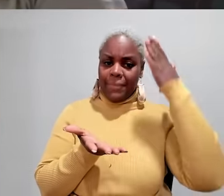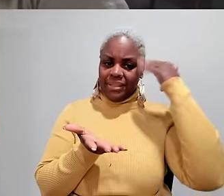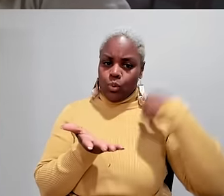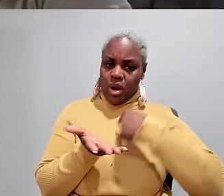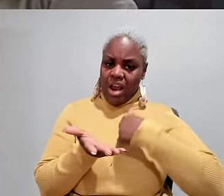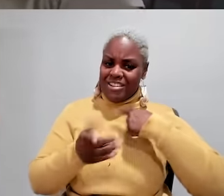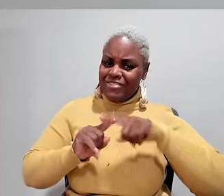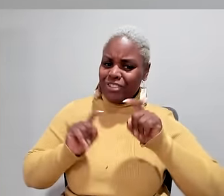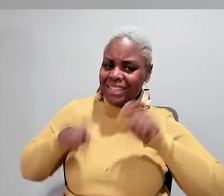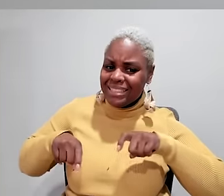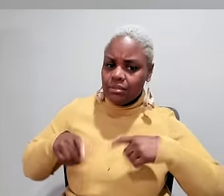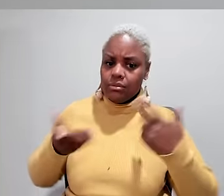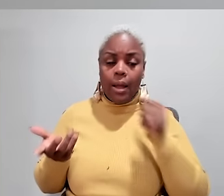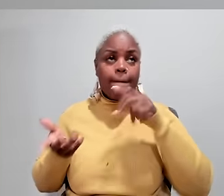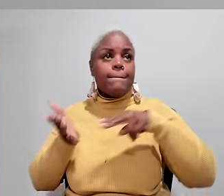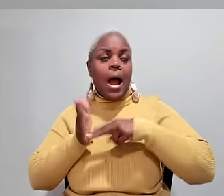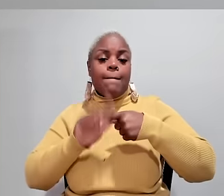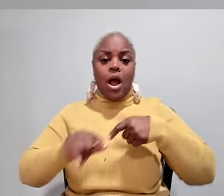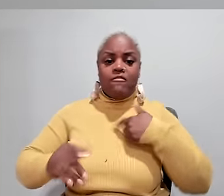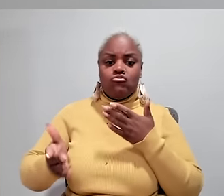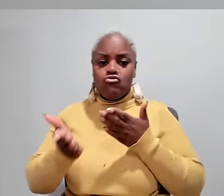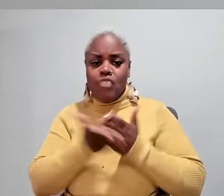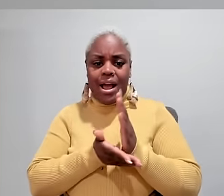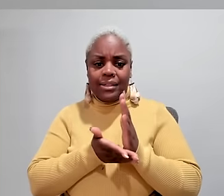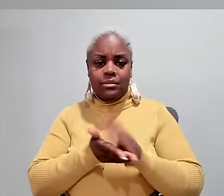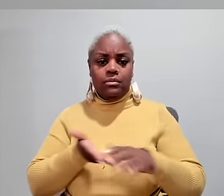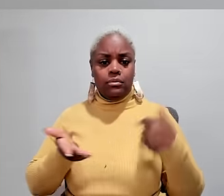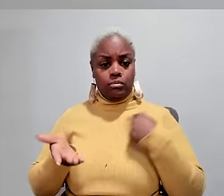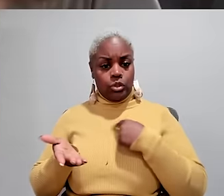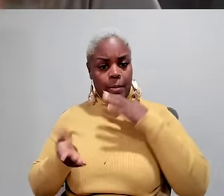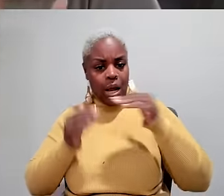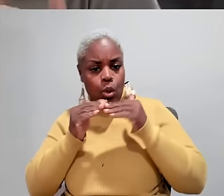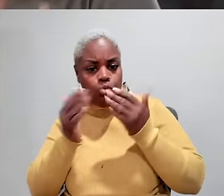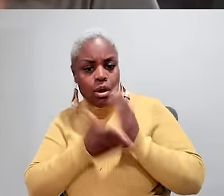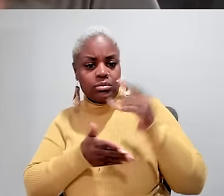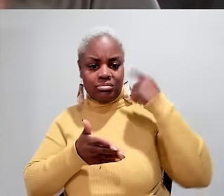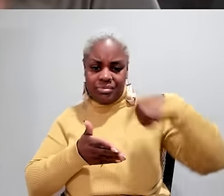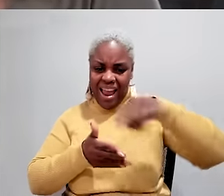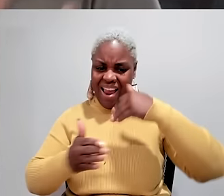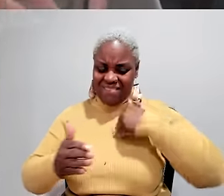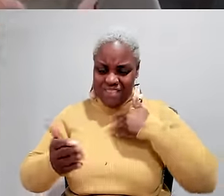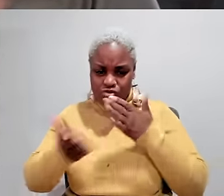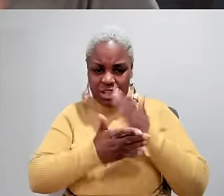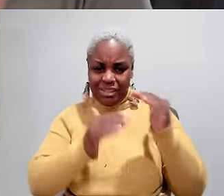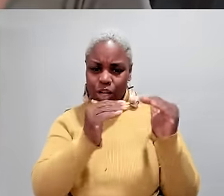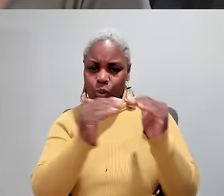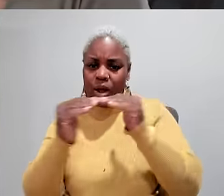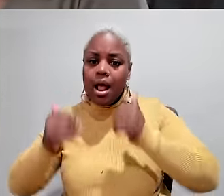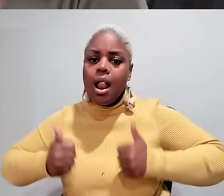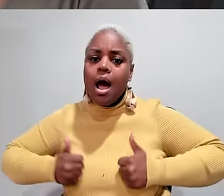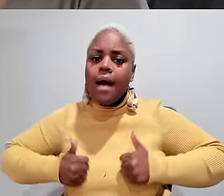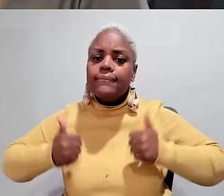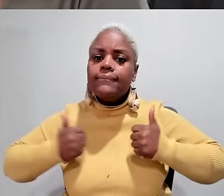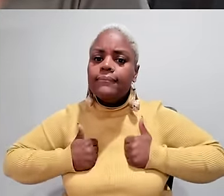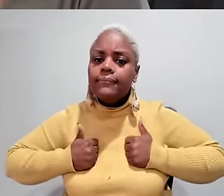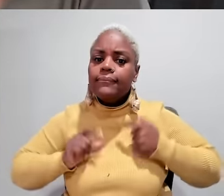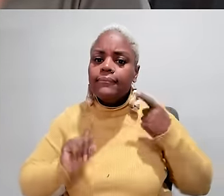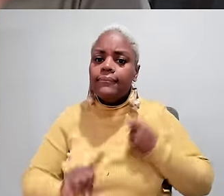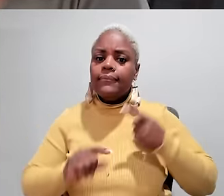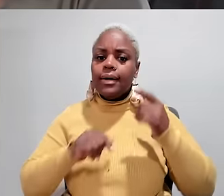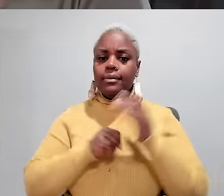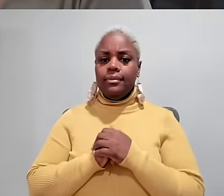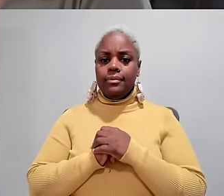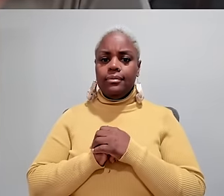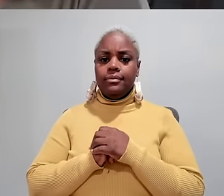it does for me, because we have different needs. It's about having the right to work. And I'm all about equal rights. I think